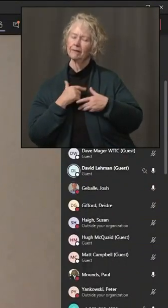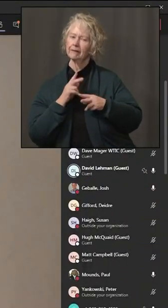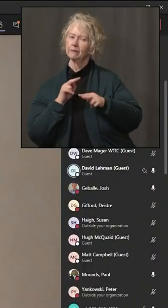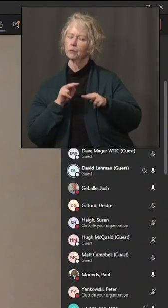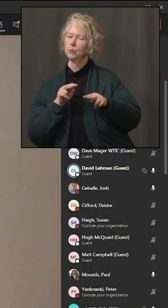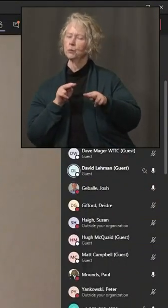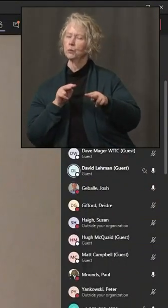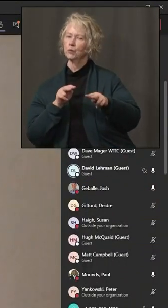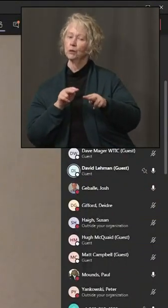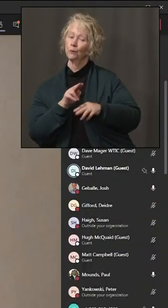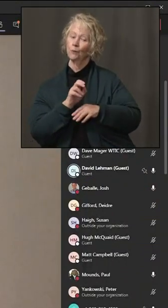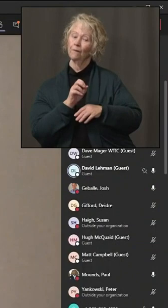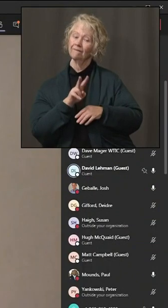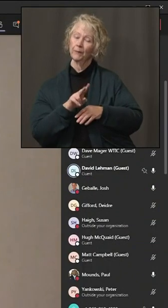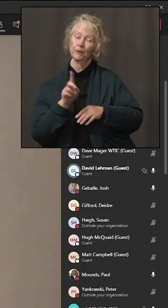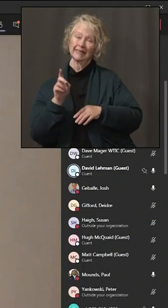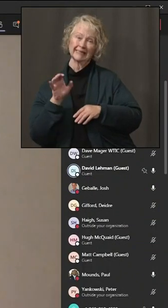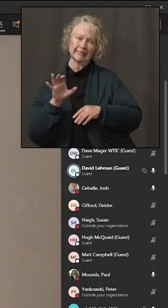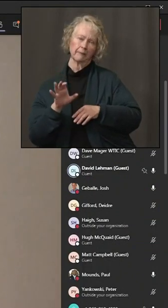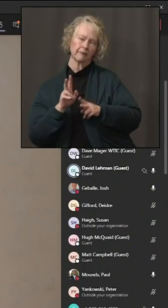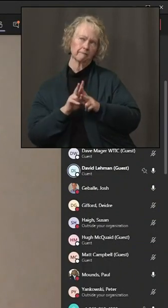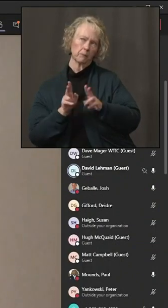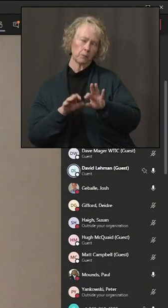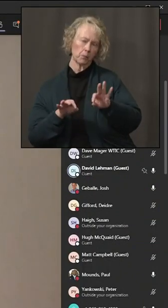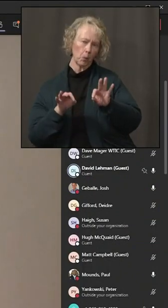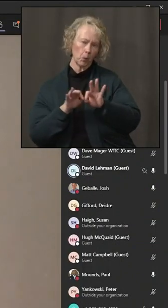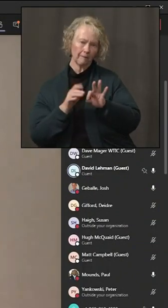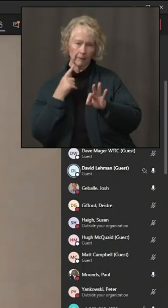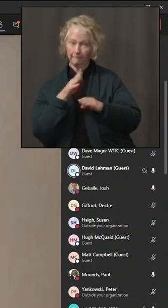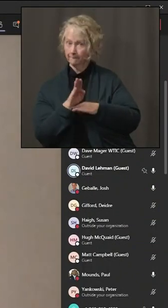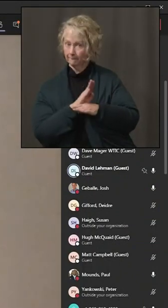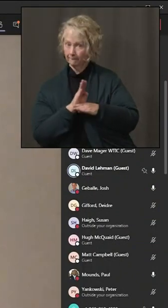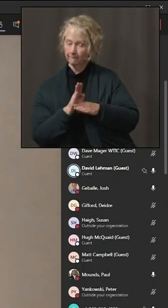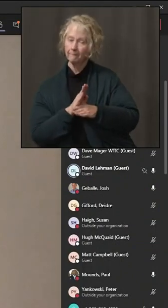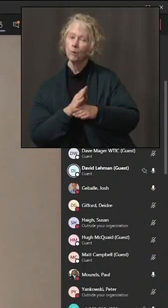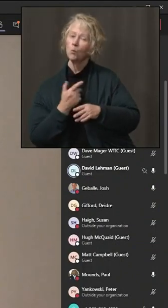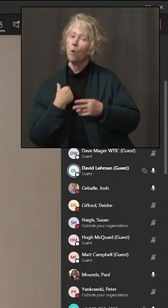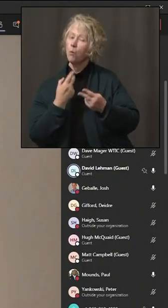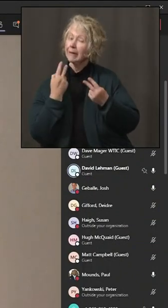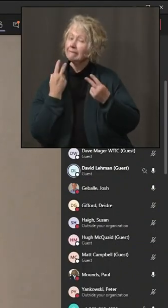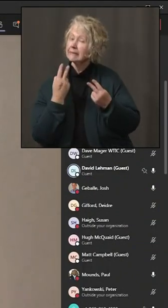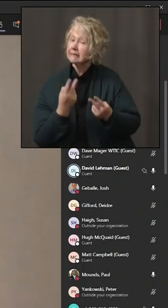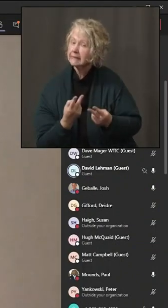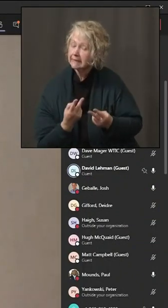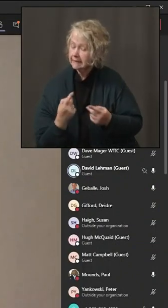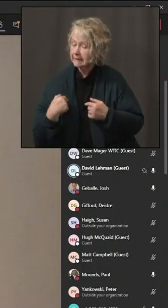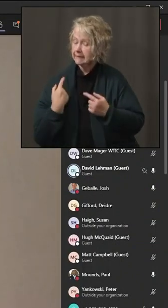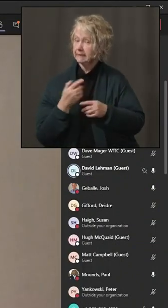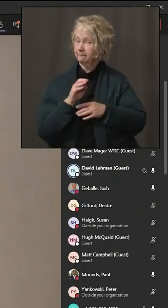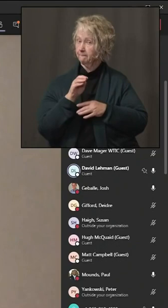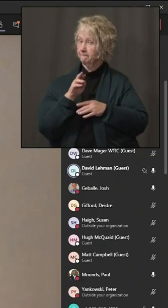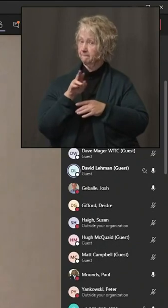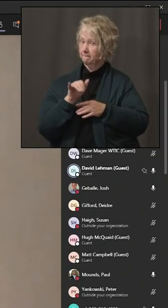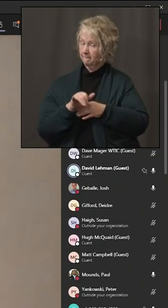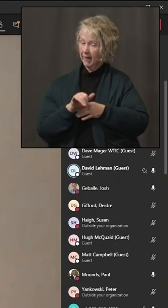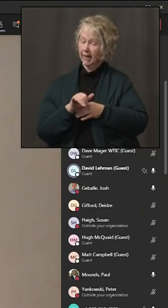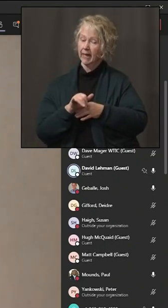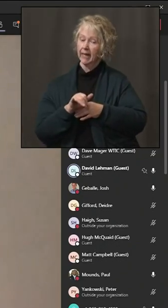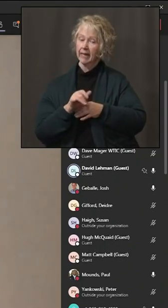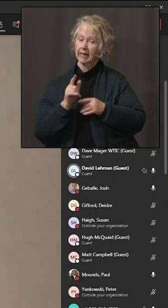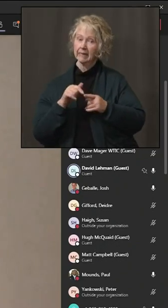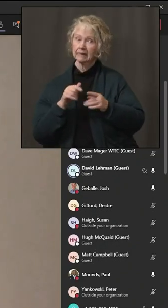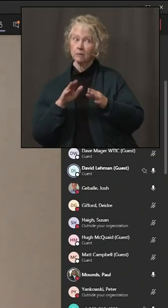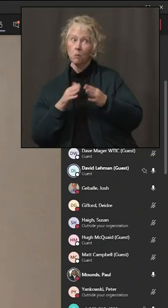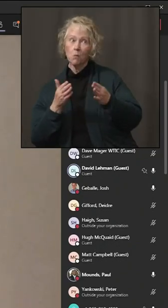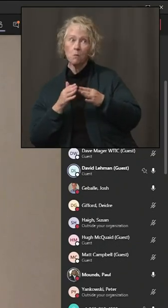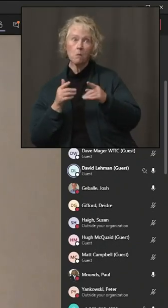how important November and December in particular are for retail. You know, the one thing we have seen, though, since May when we reopened retail is the